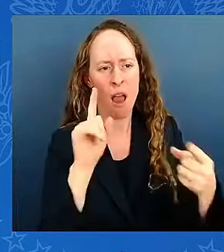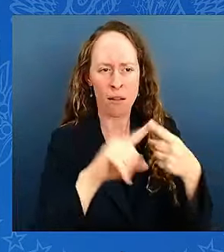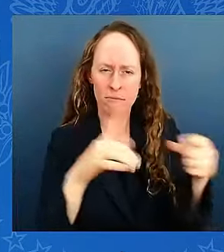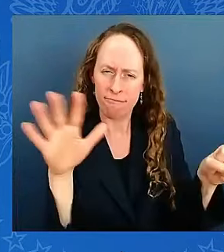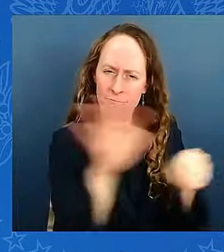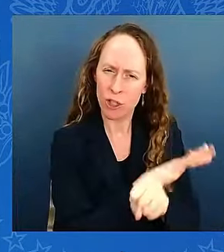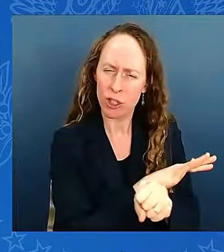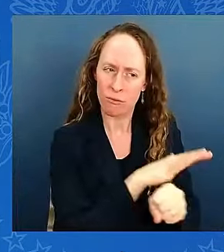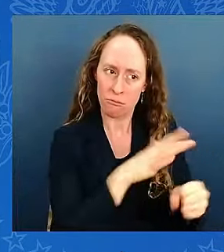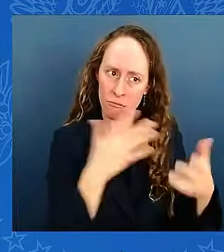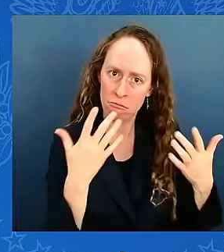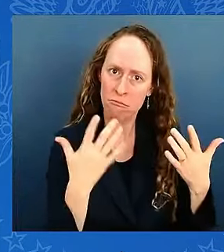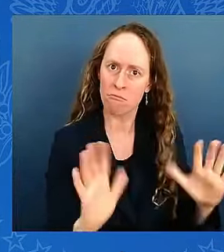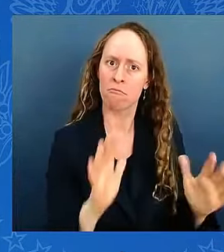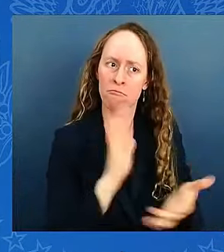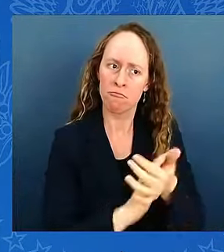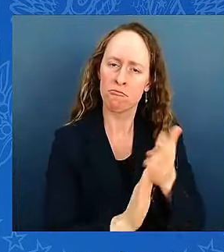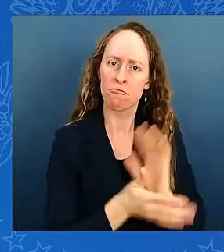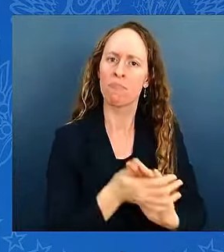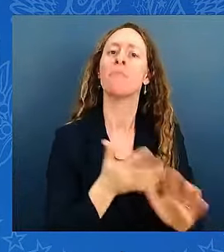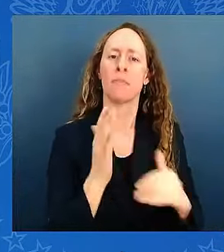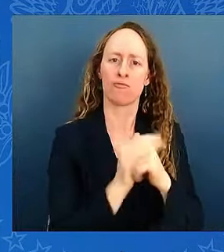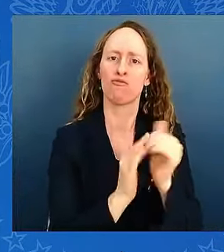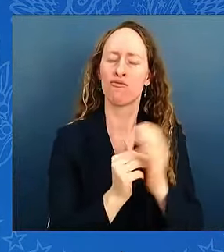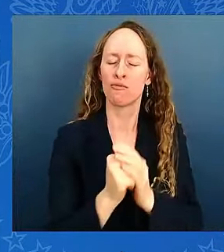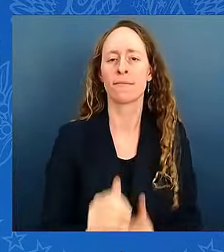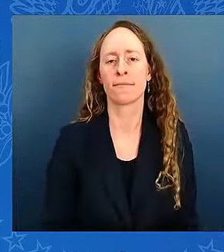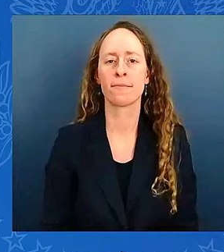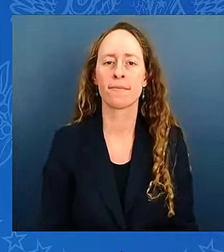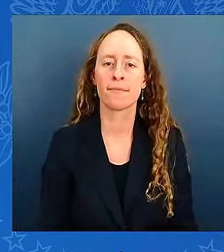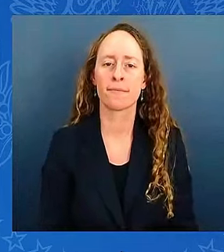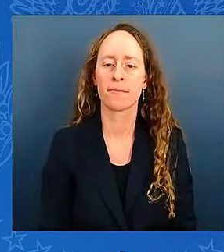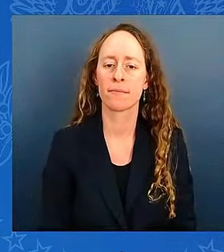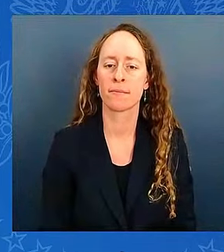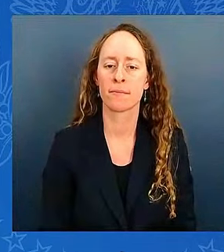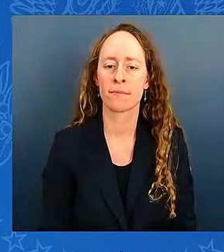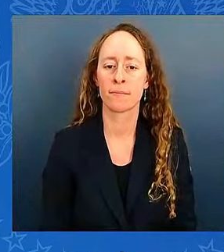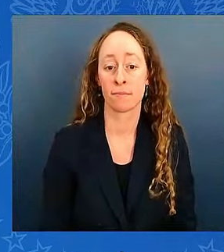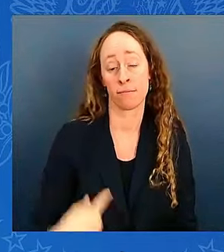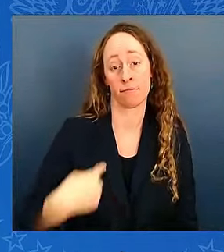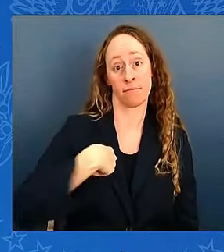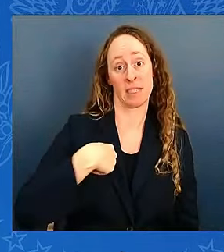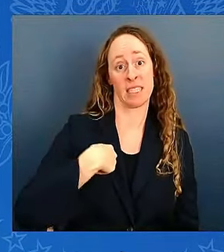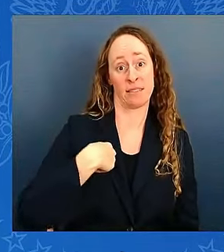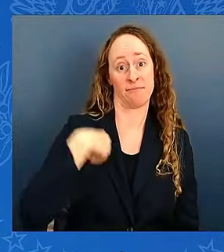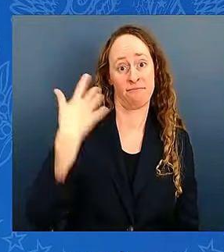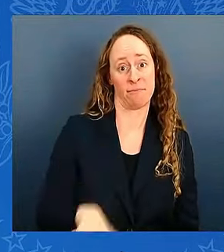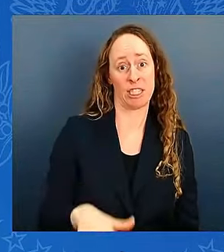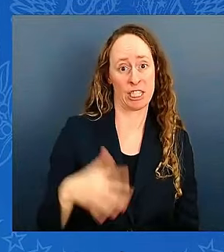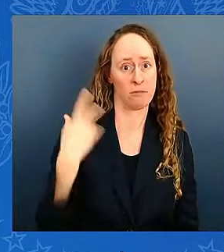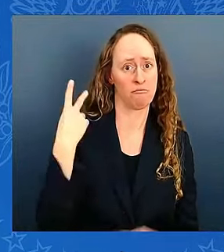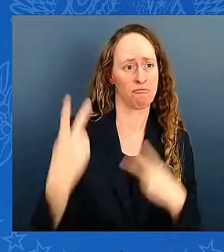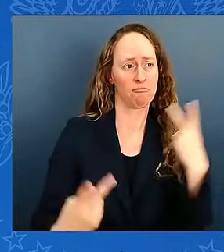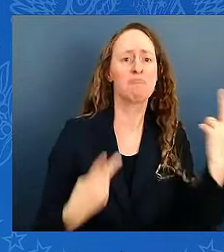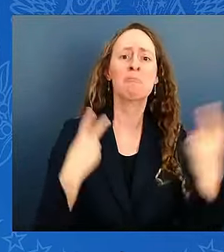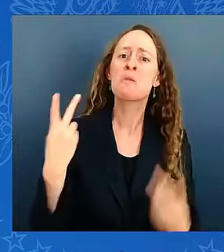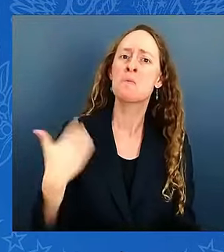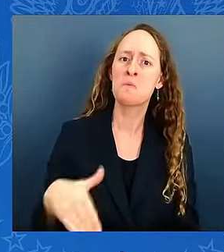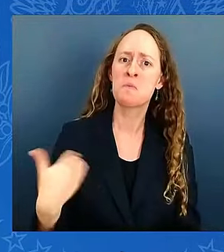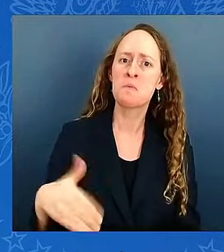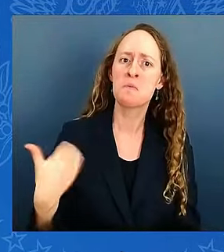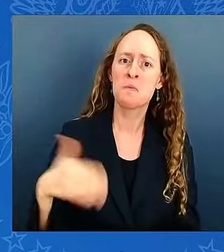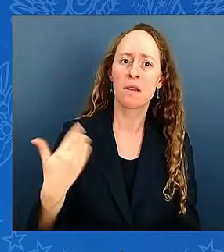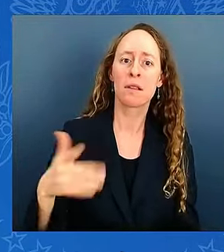I've seen firsthand the devastating toll that disasters like this take on families and communities. I've been on the ground